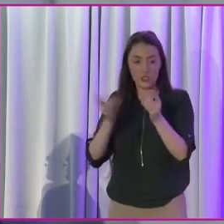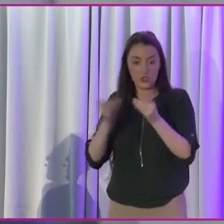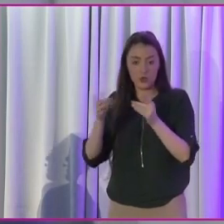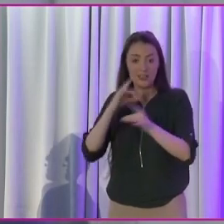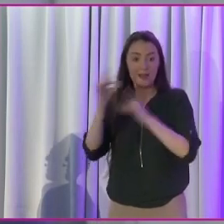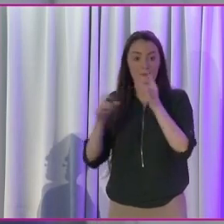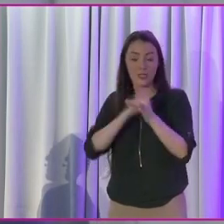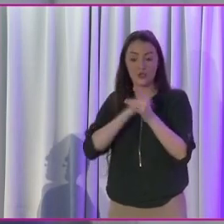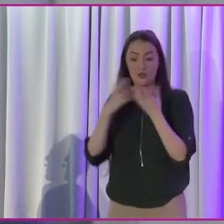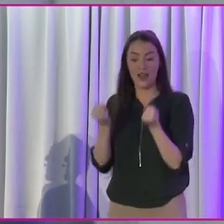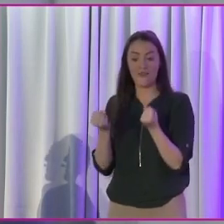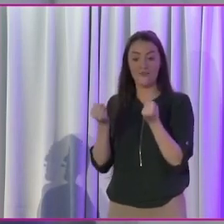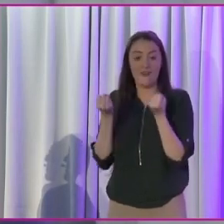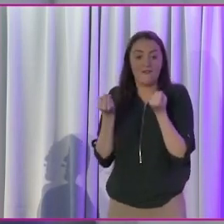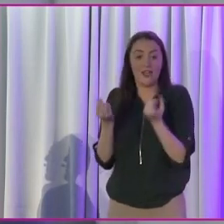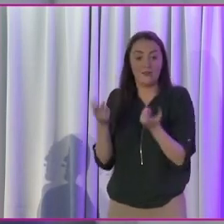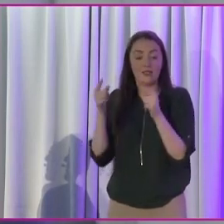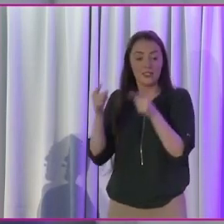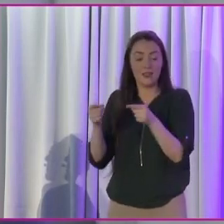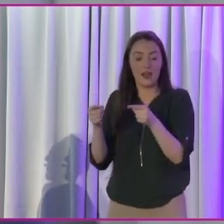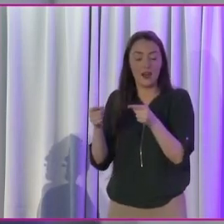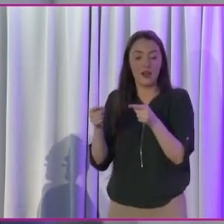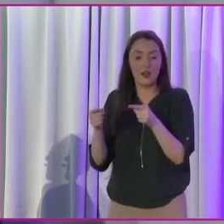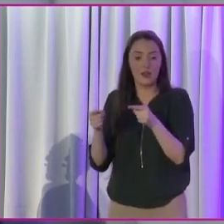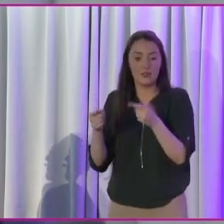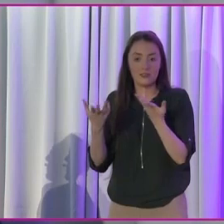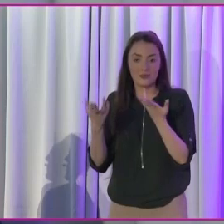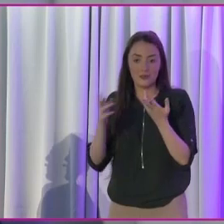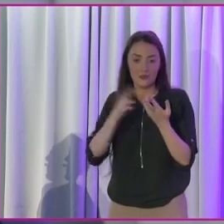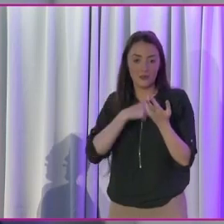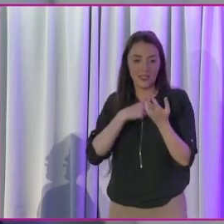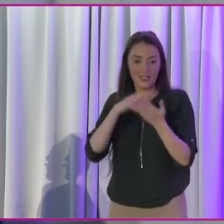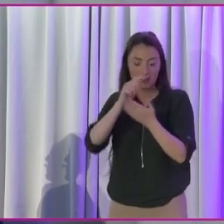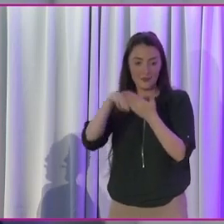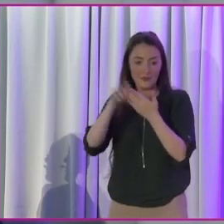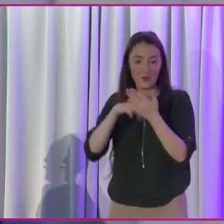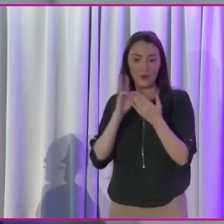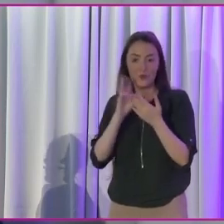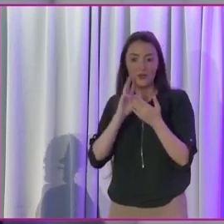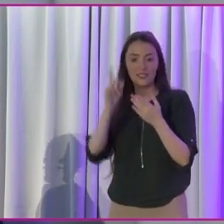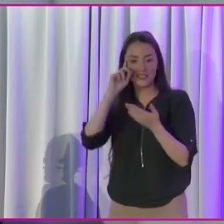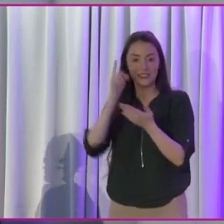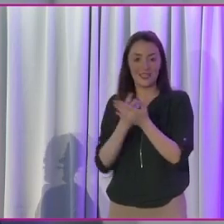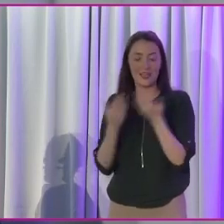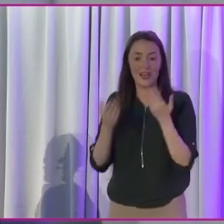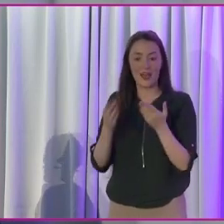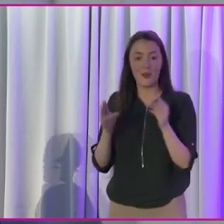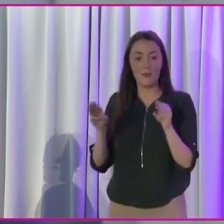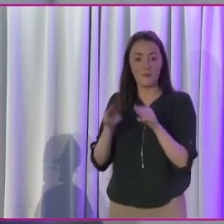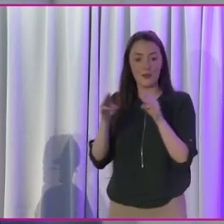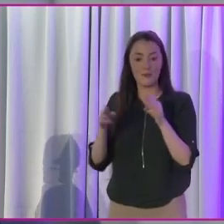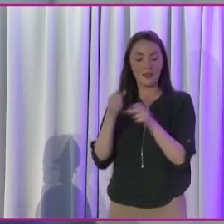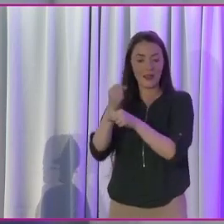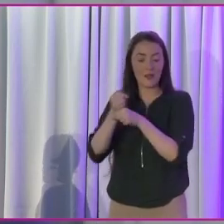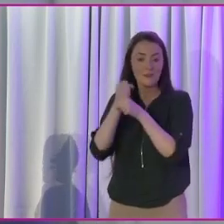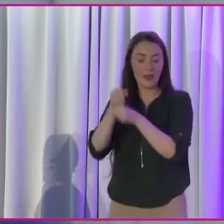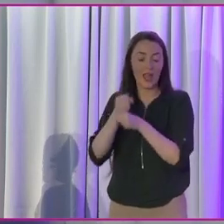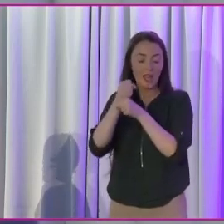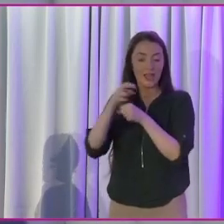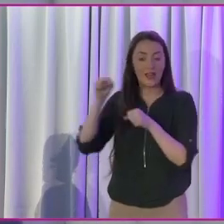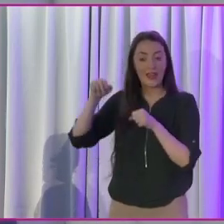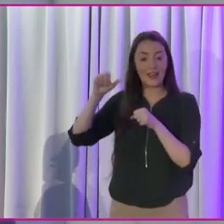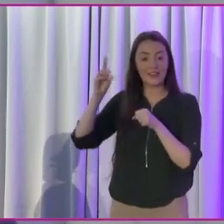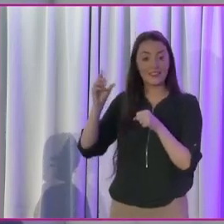offering is there. But ultimately, democracy will decide, and it's how people campaign. And what I would say to the NDA,